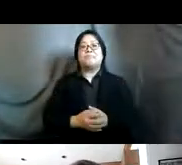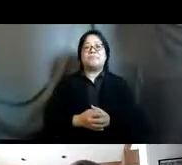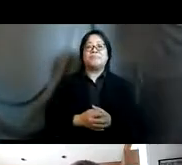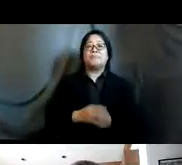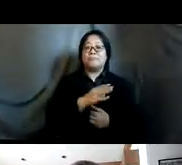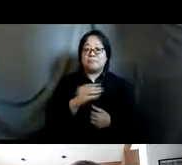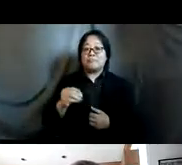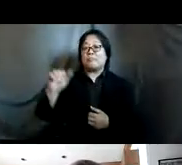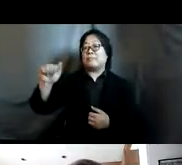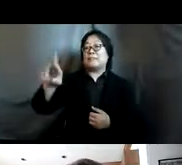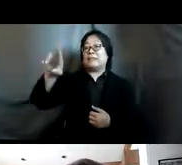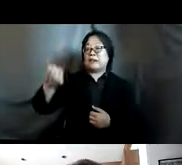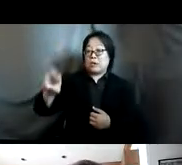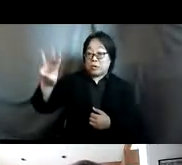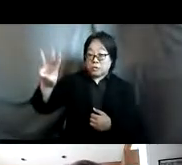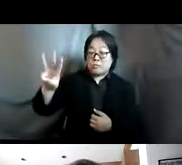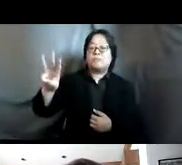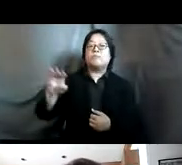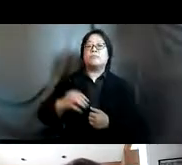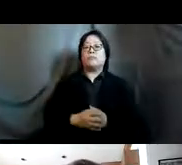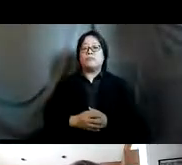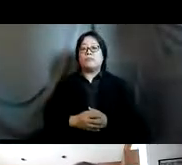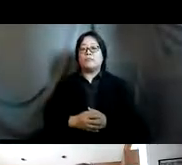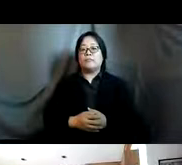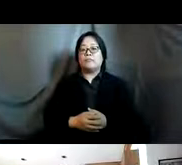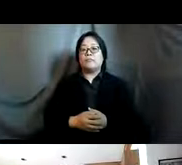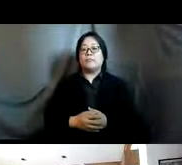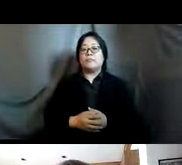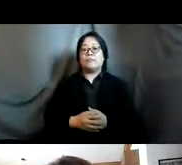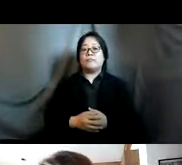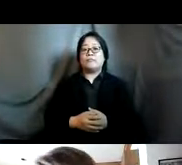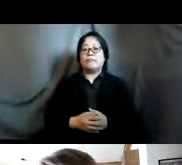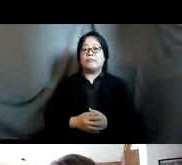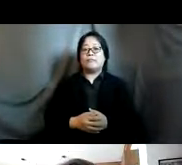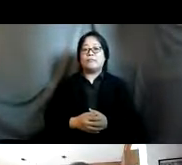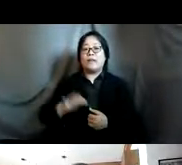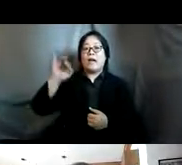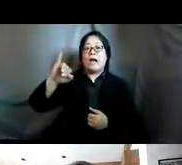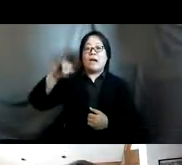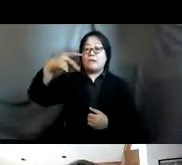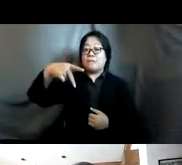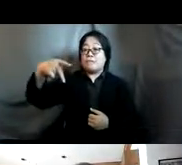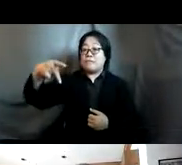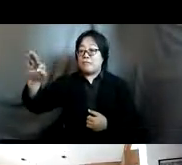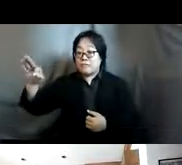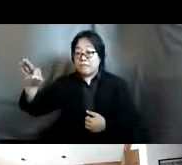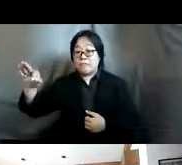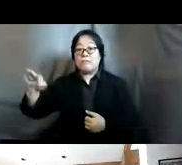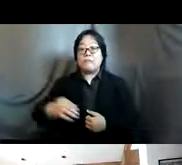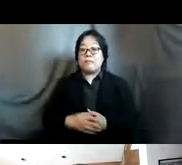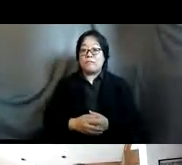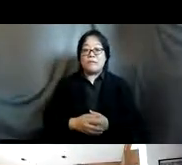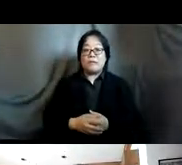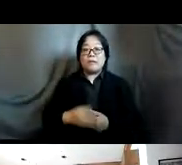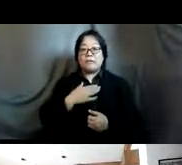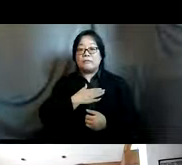which is the world today we have the clients that brought yet so something we have the ippf